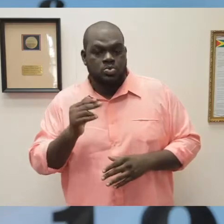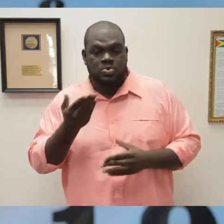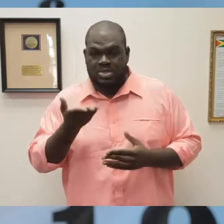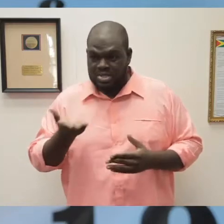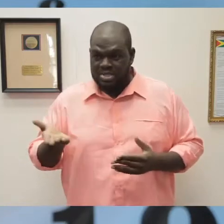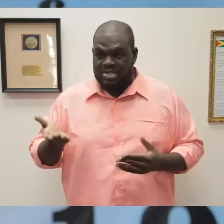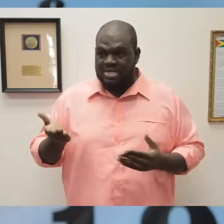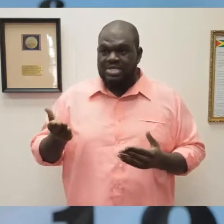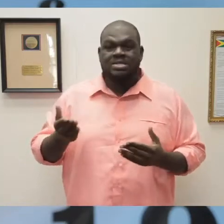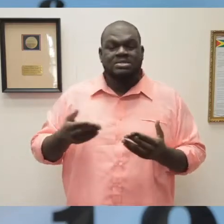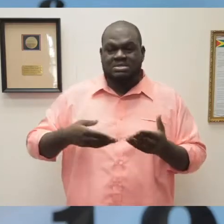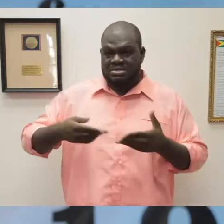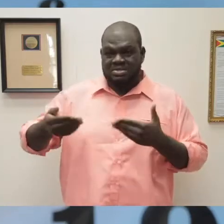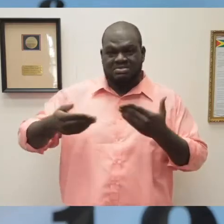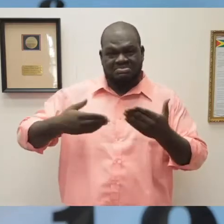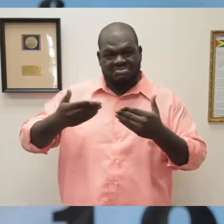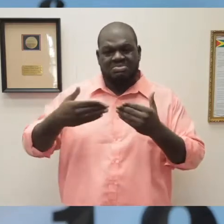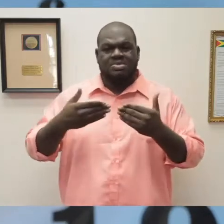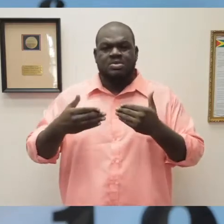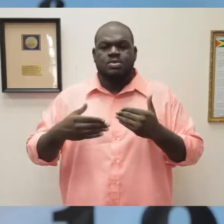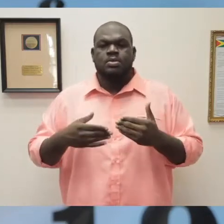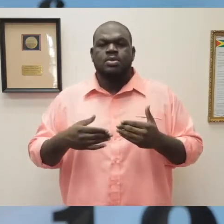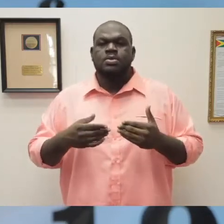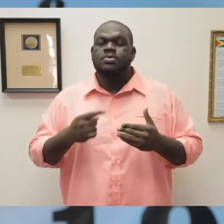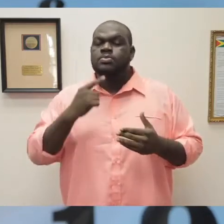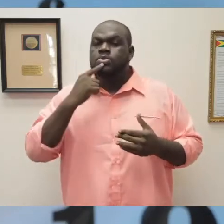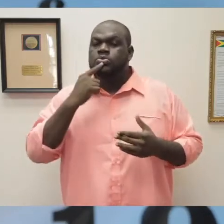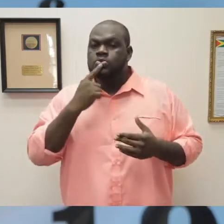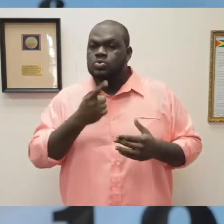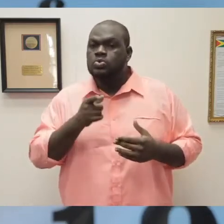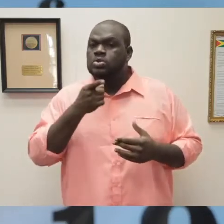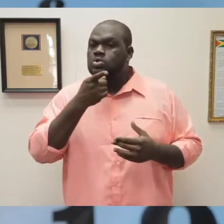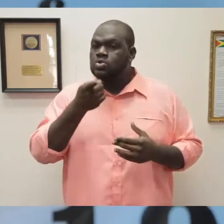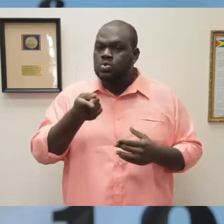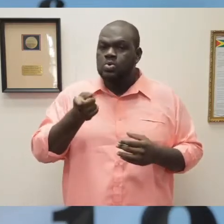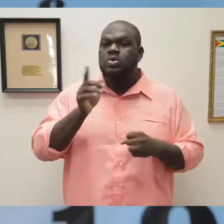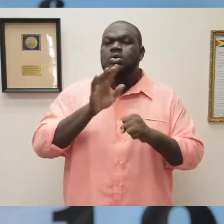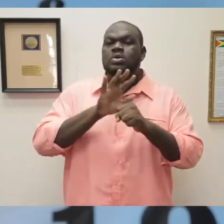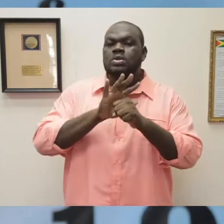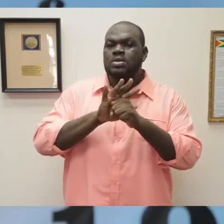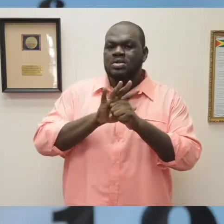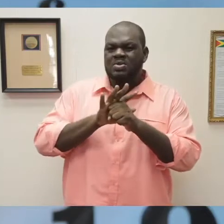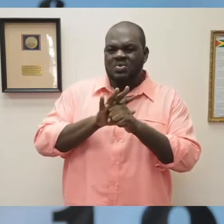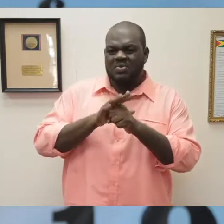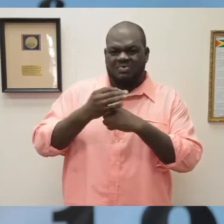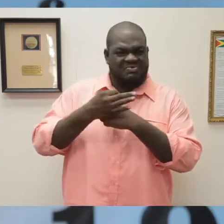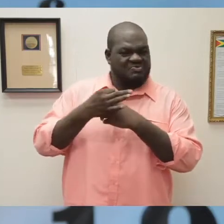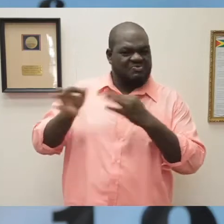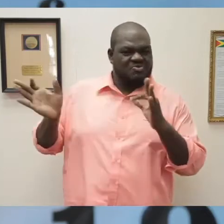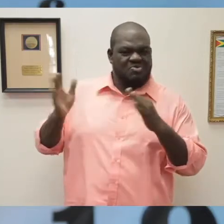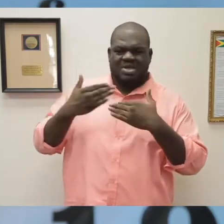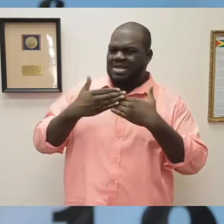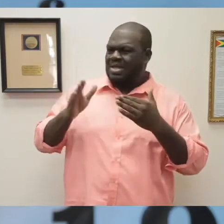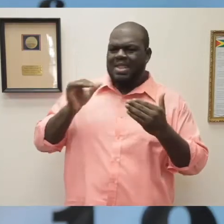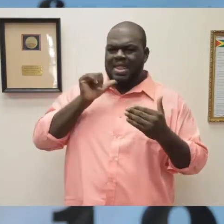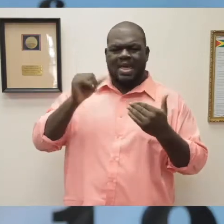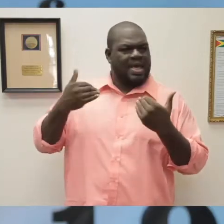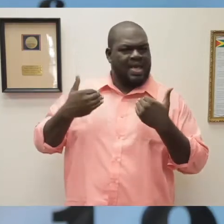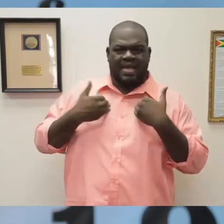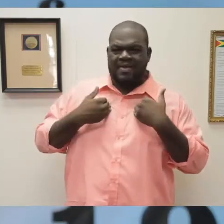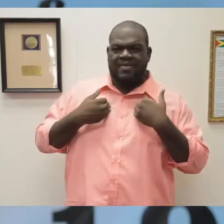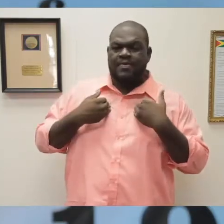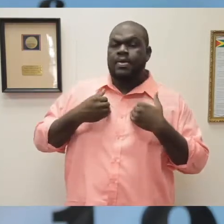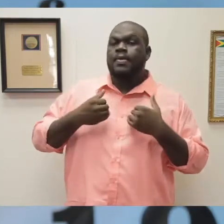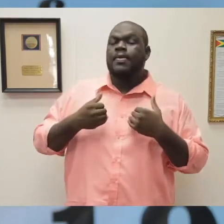remain COVID-free and are alive next year to celebrate once more. It is